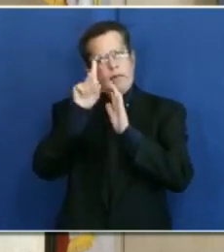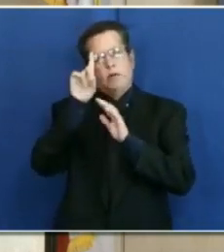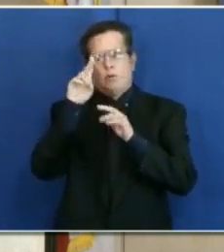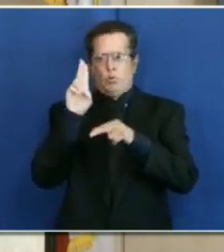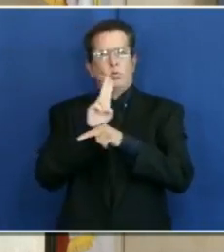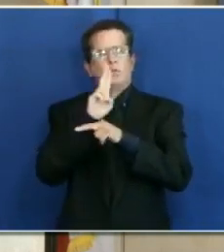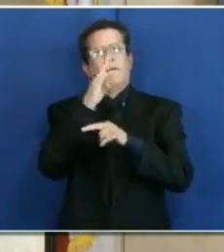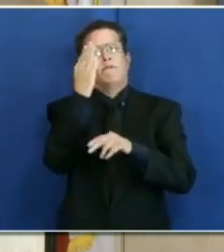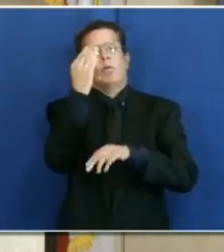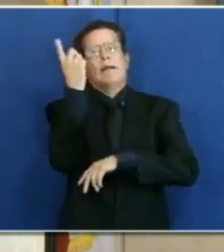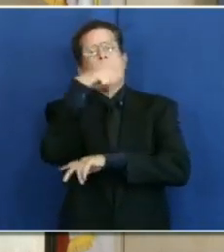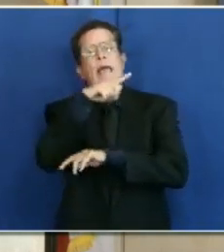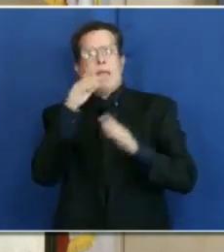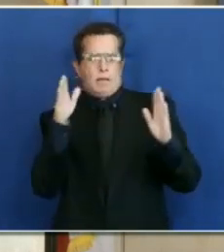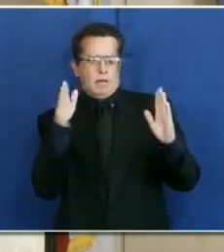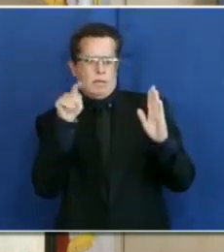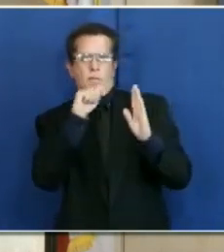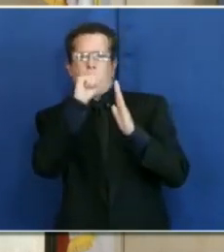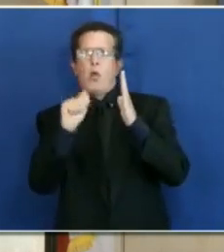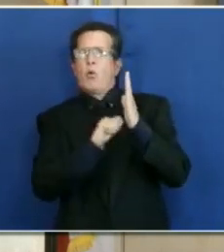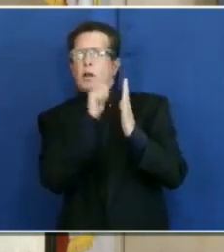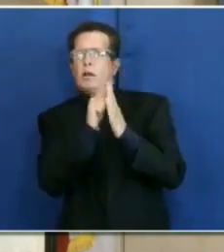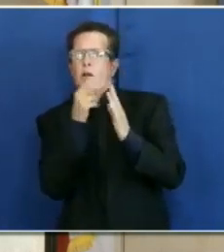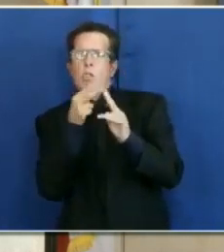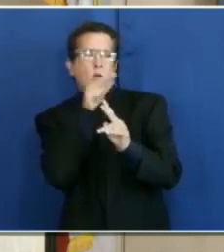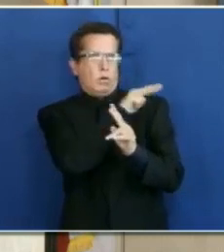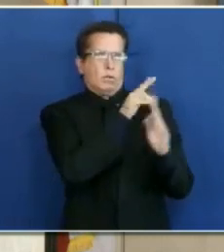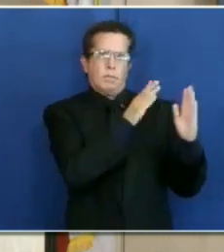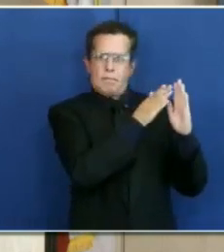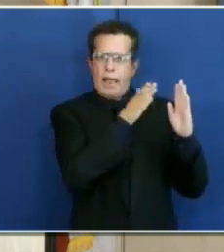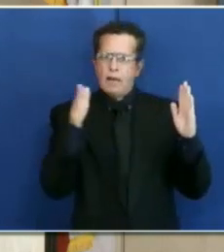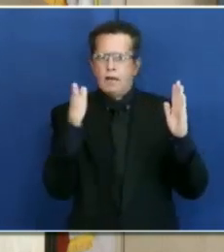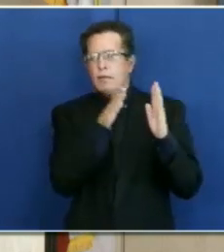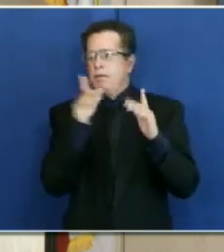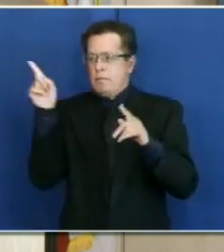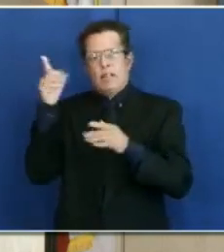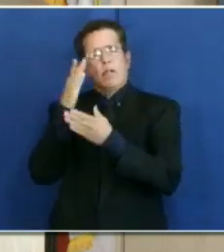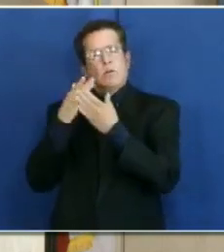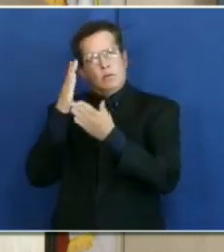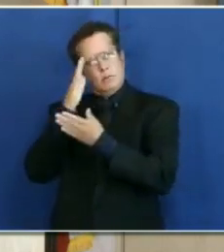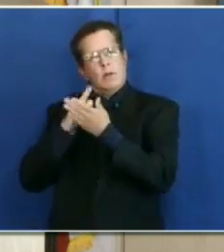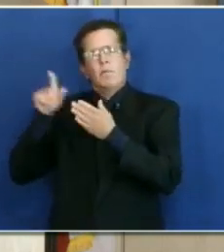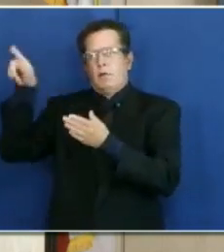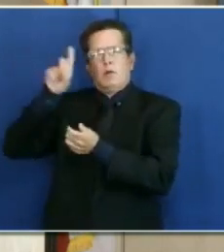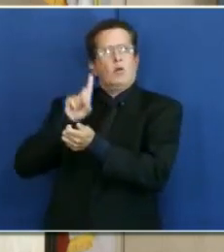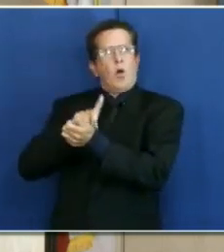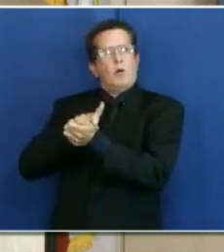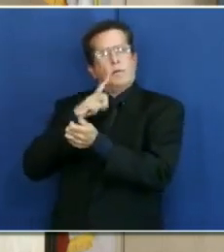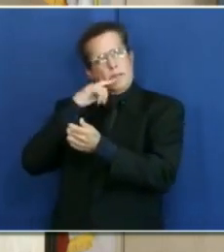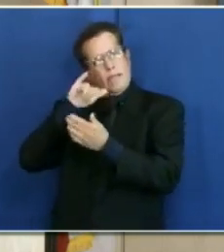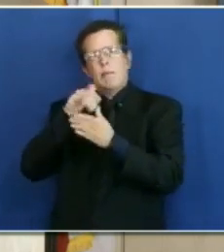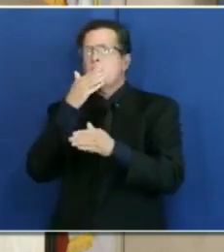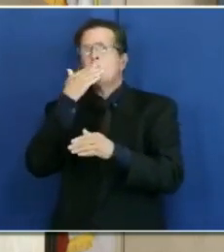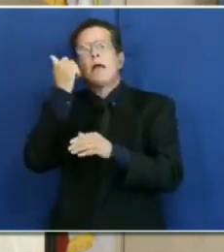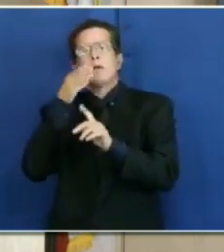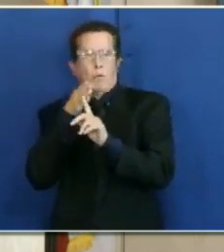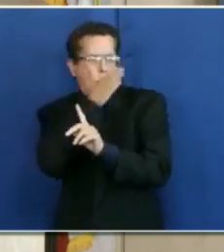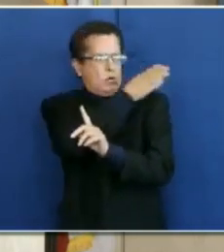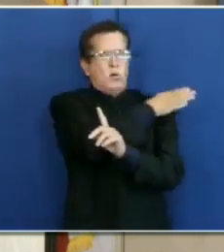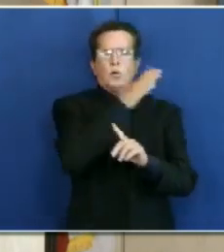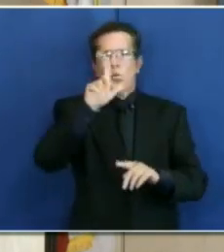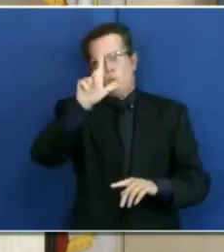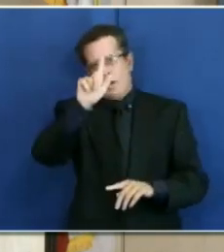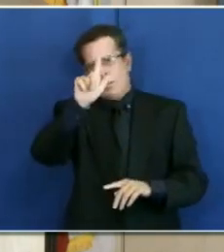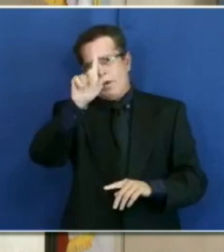14-day look-back, they're hearing from some county and UC epidemiologists that a 21-day look-back may be more beneficial as we